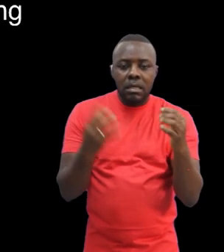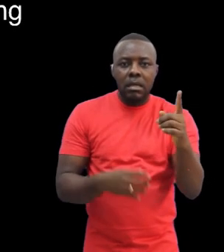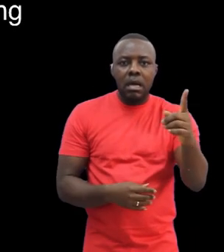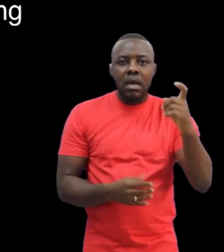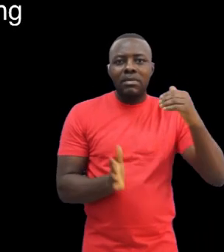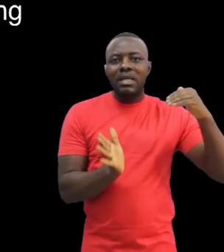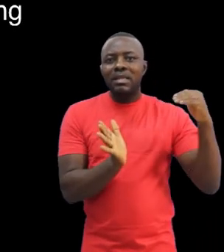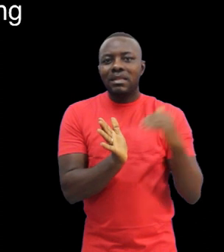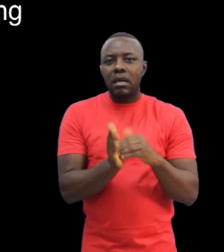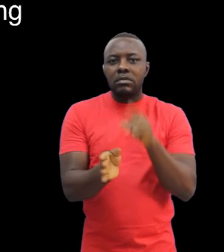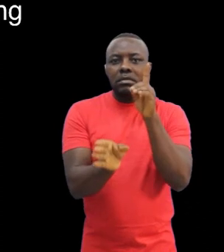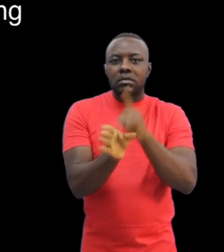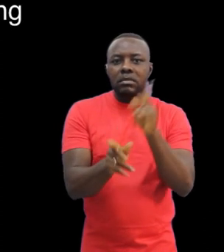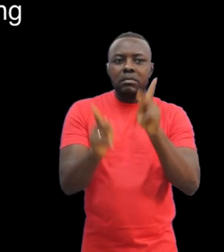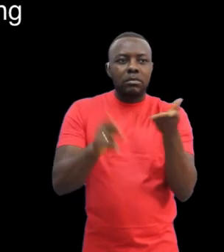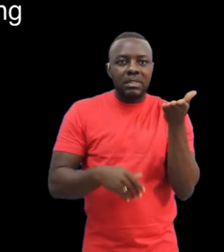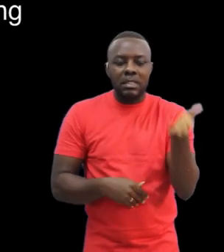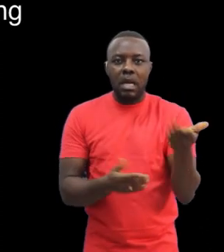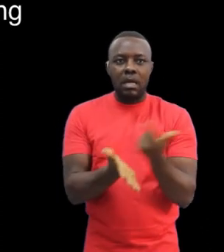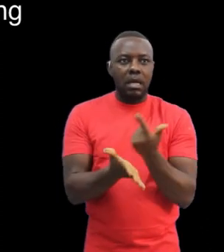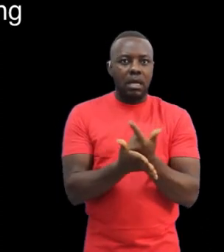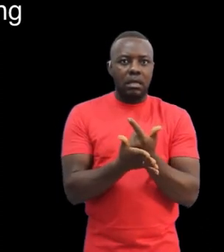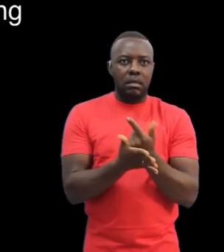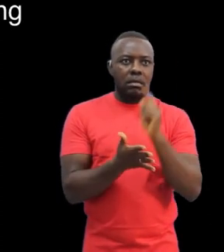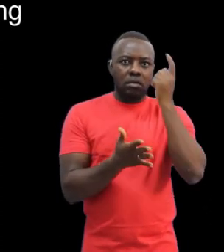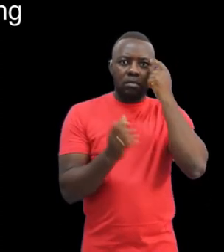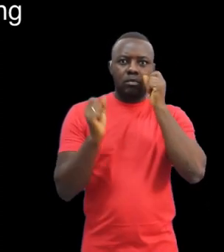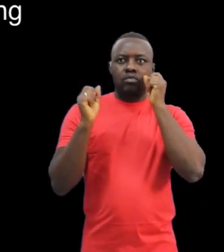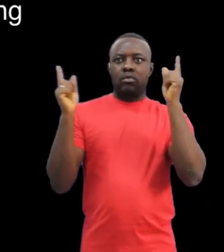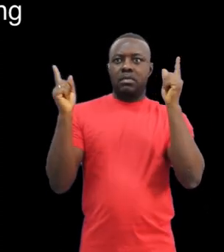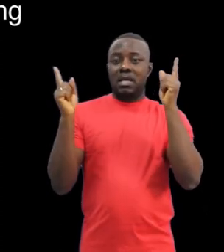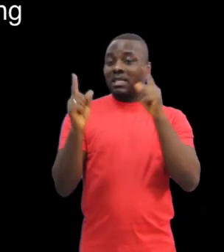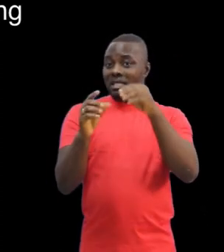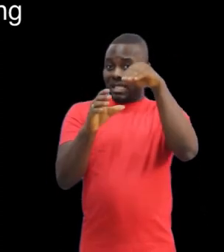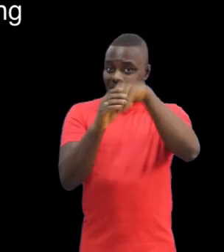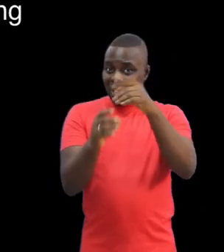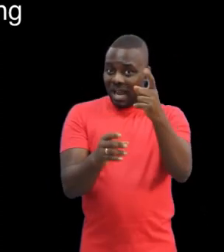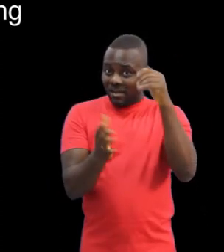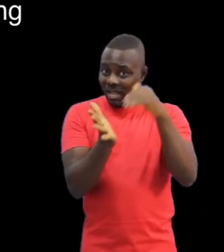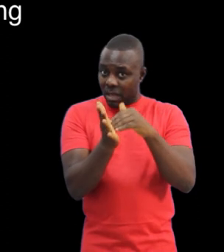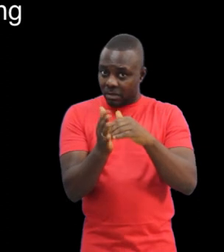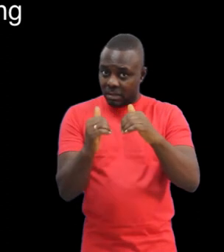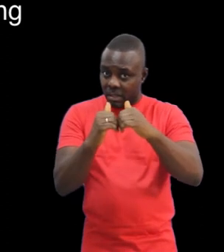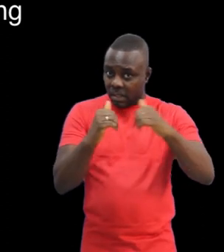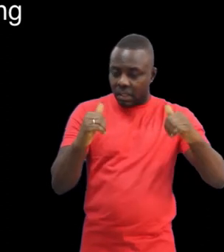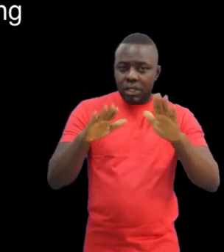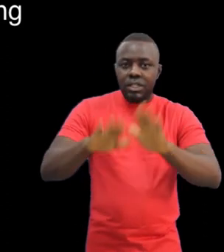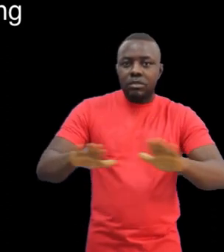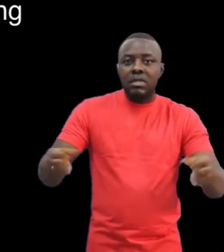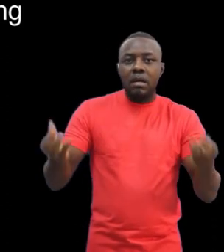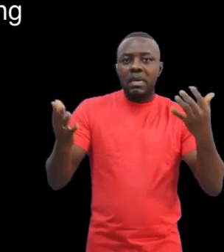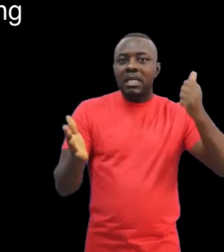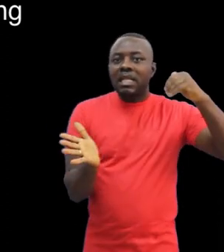1960 publication of the Wilson Commission Report estimated that approximately 100,000 Ghanaians with disability did not